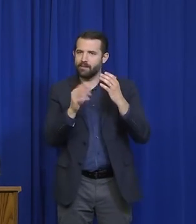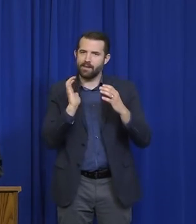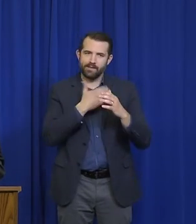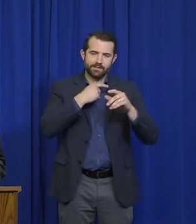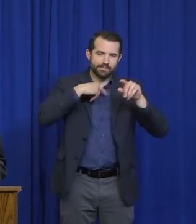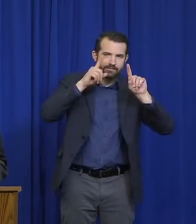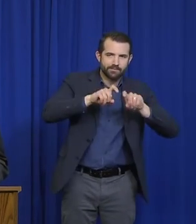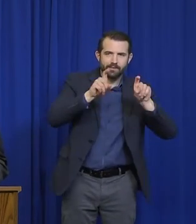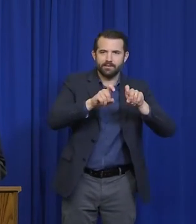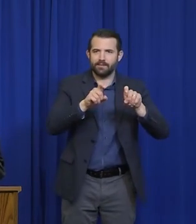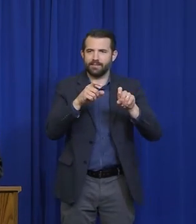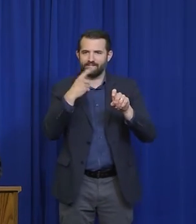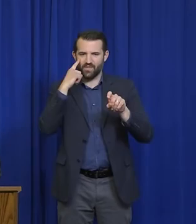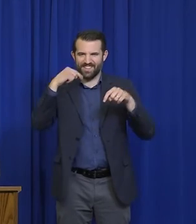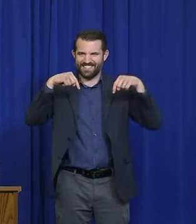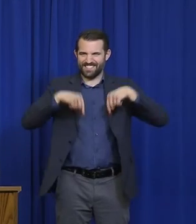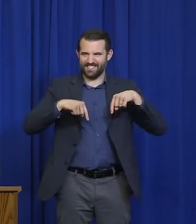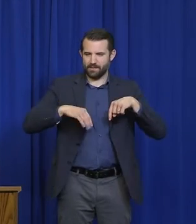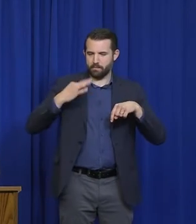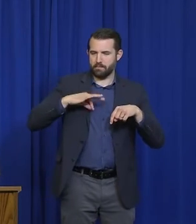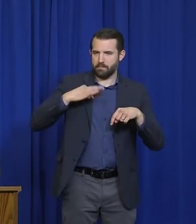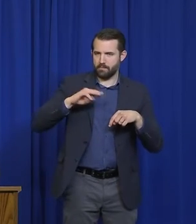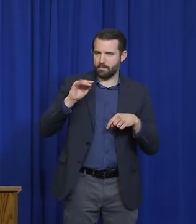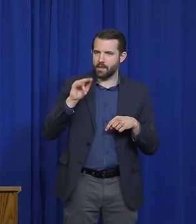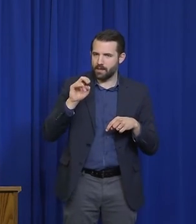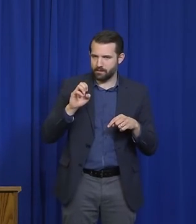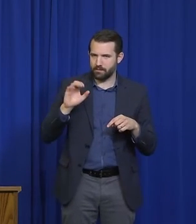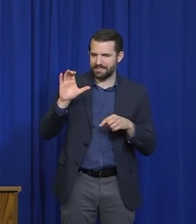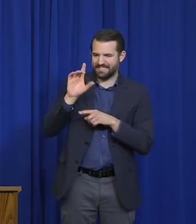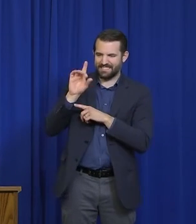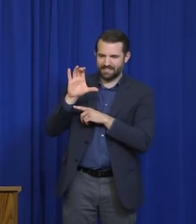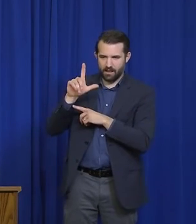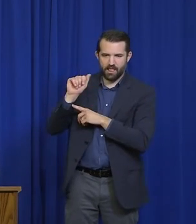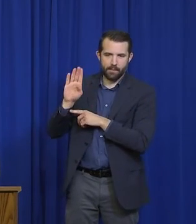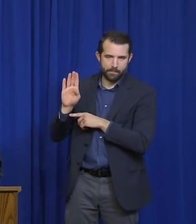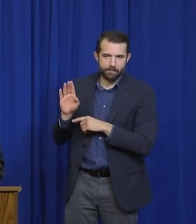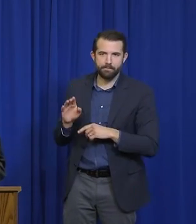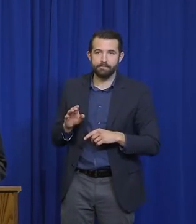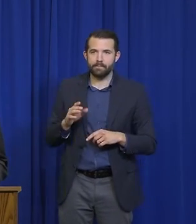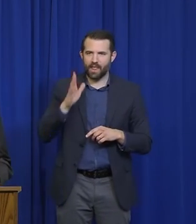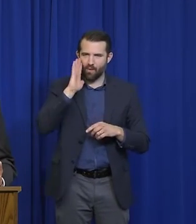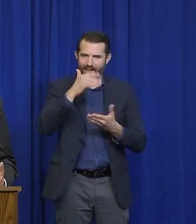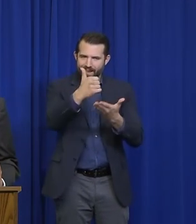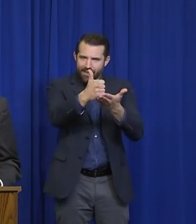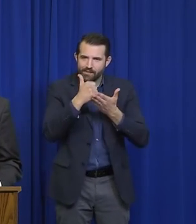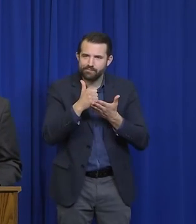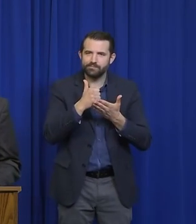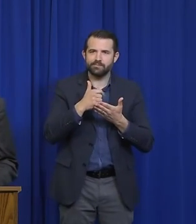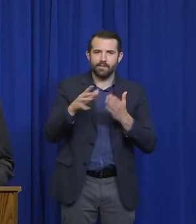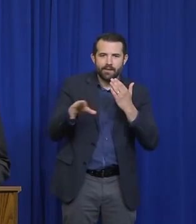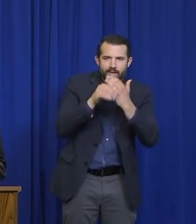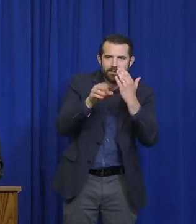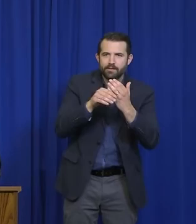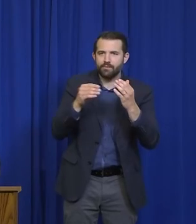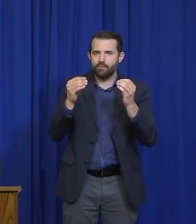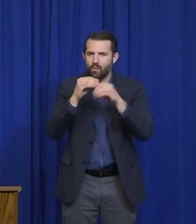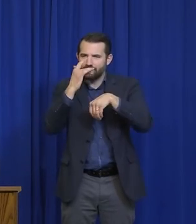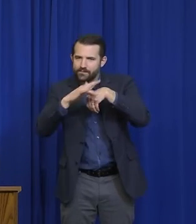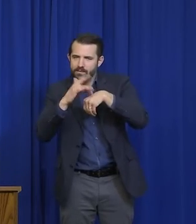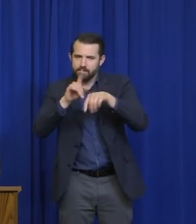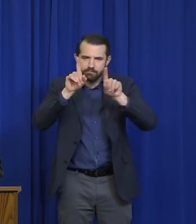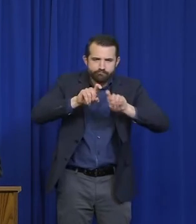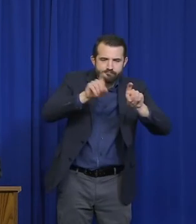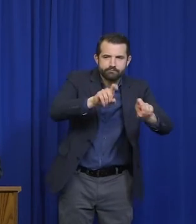laboratory in Maine that I think will go a significant step toward bridging that gap. The other thing that we're going to start working on more